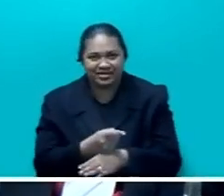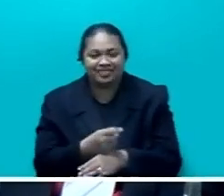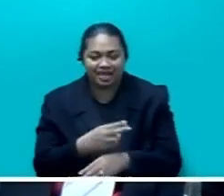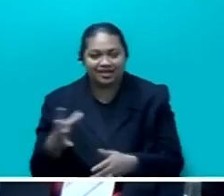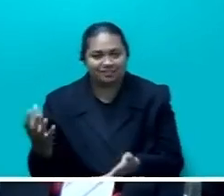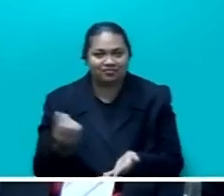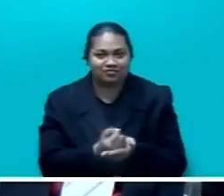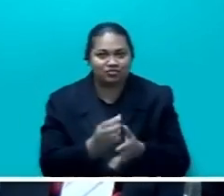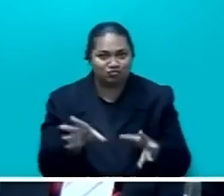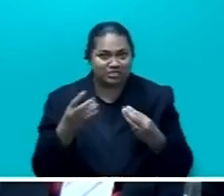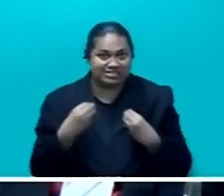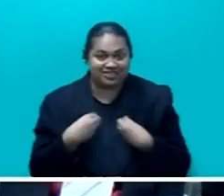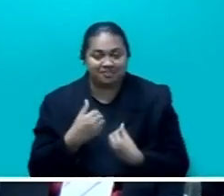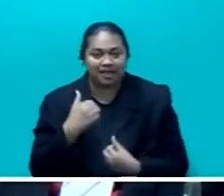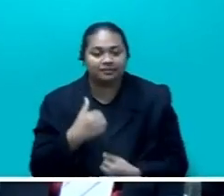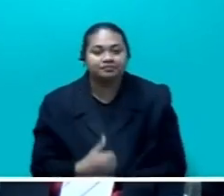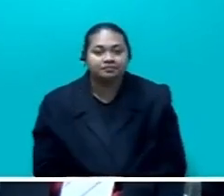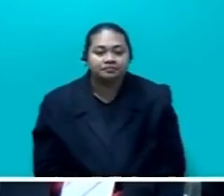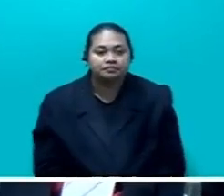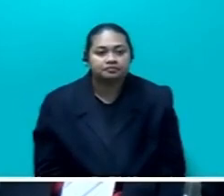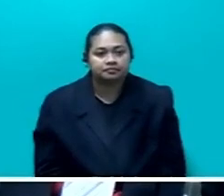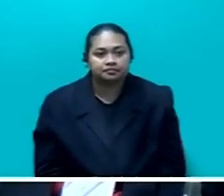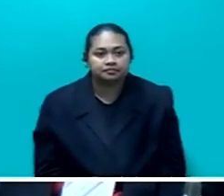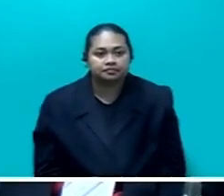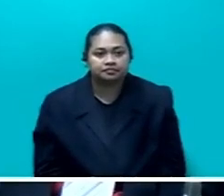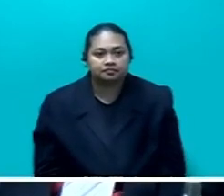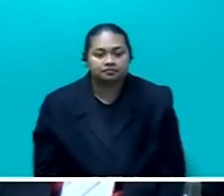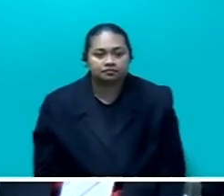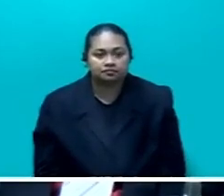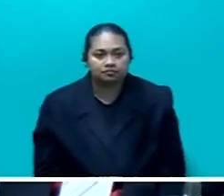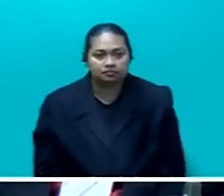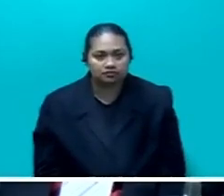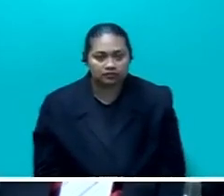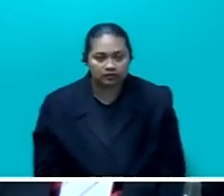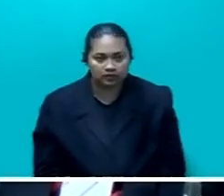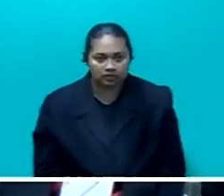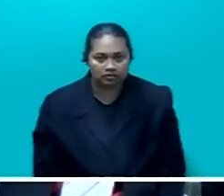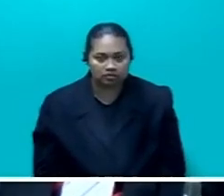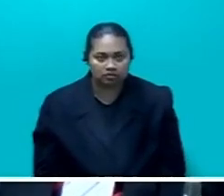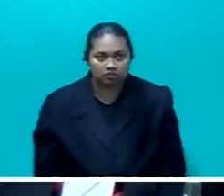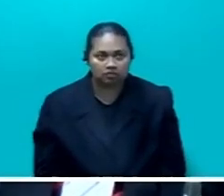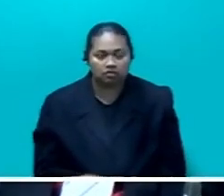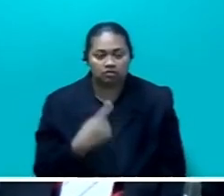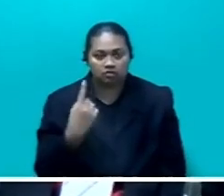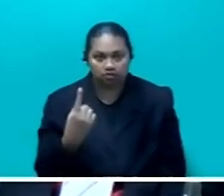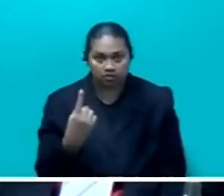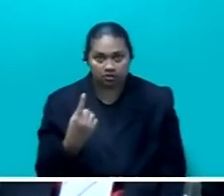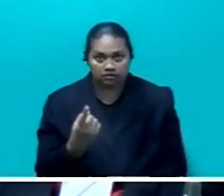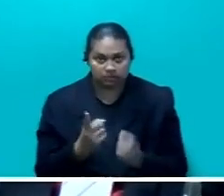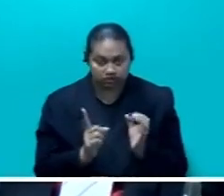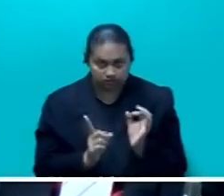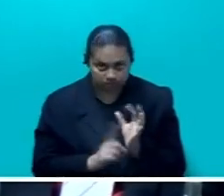One other aspect that relates to passport,